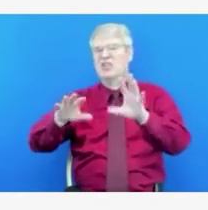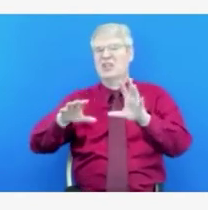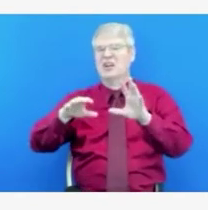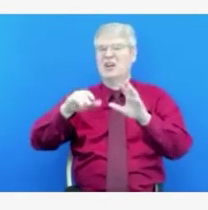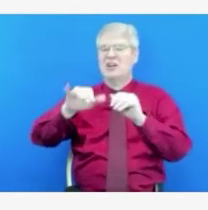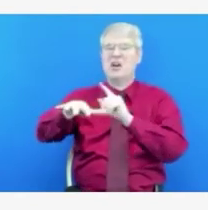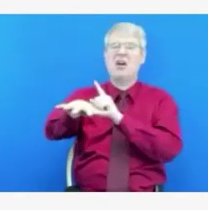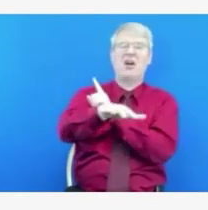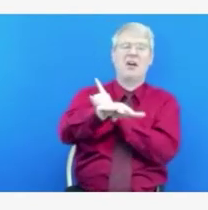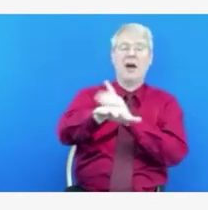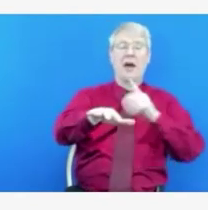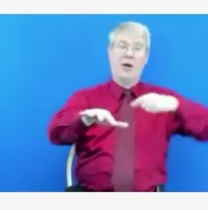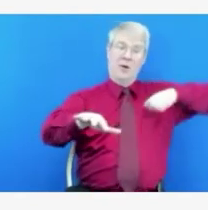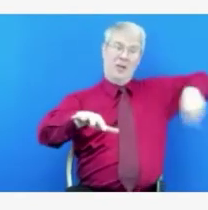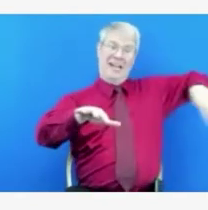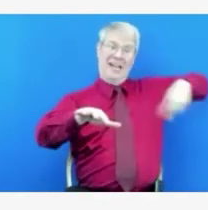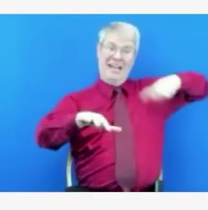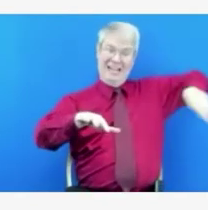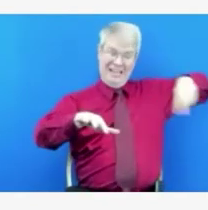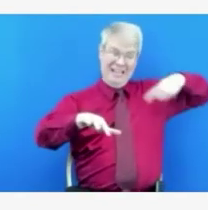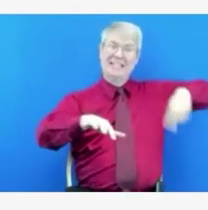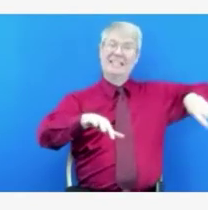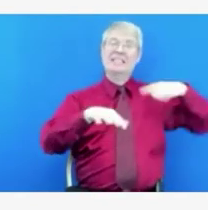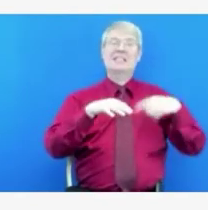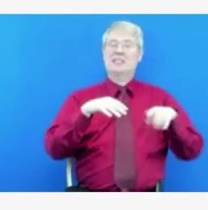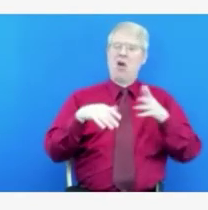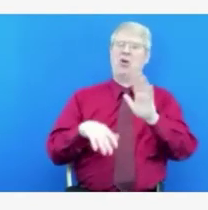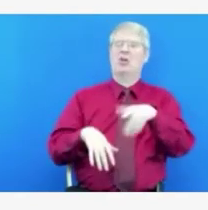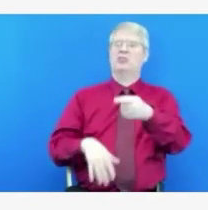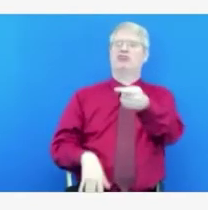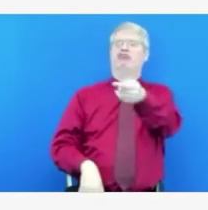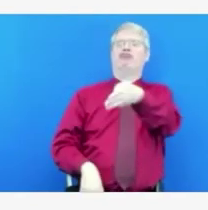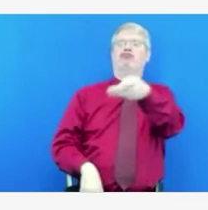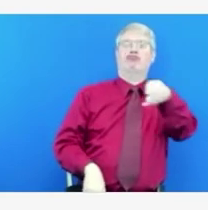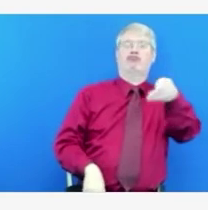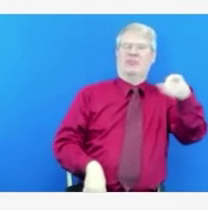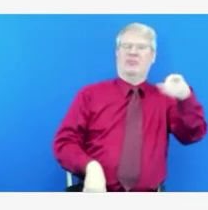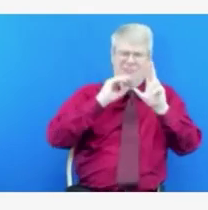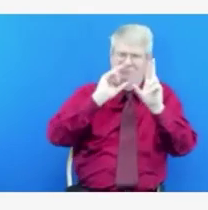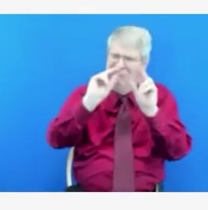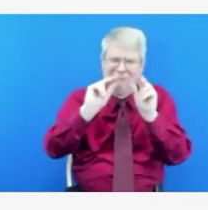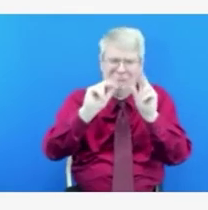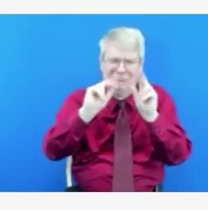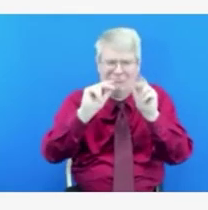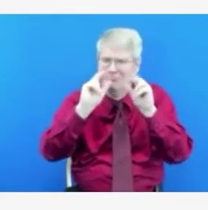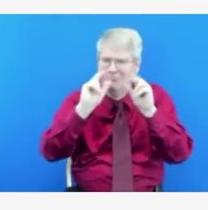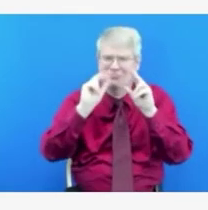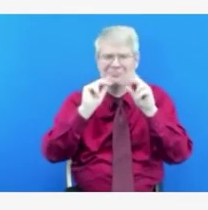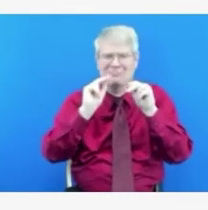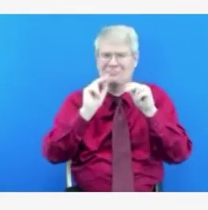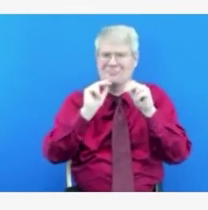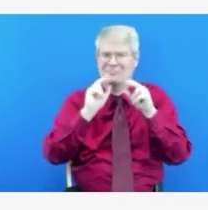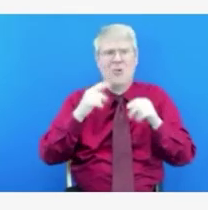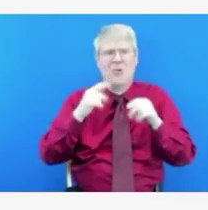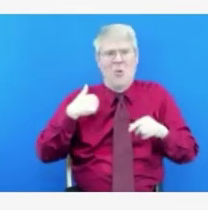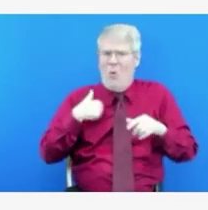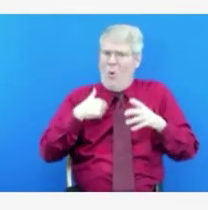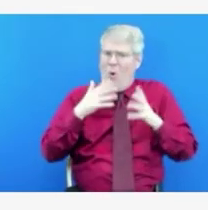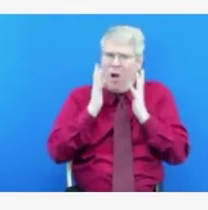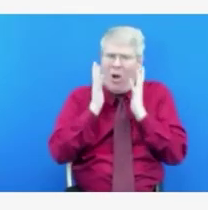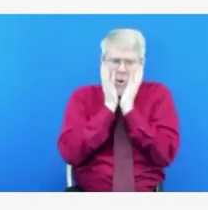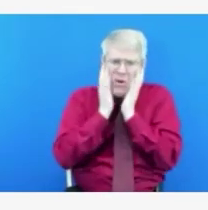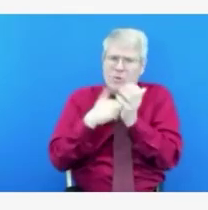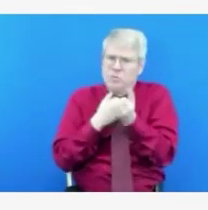what we'd like you to do is, if you choose to socialize with others, be careful who you choose to socialize with.